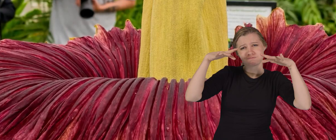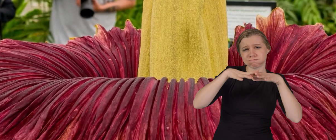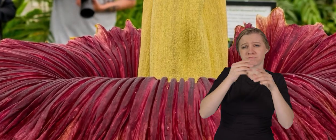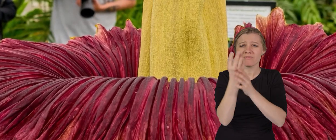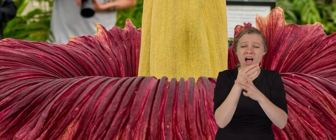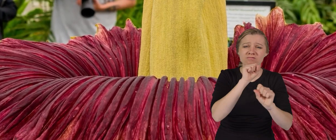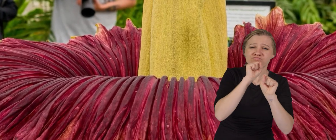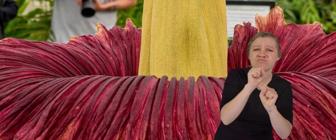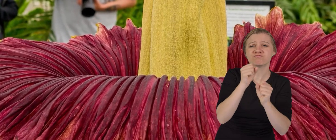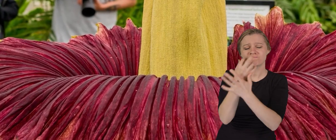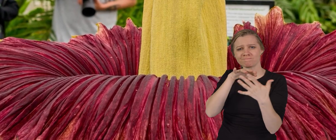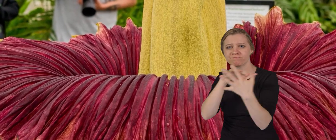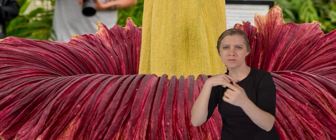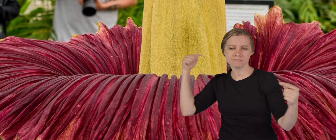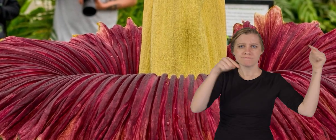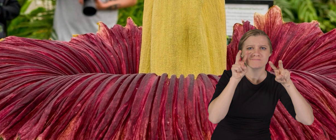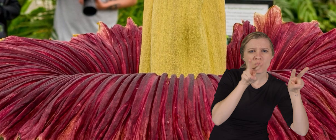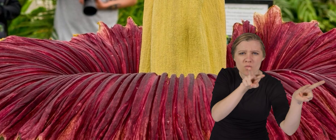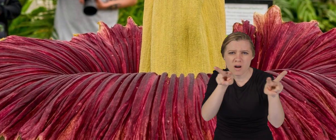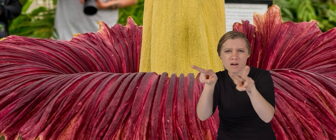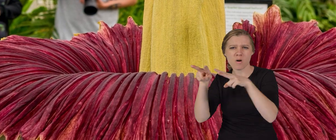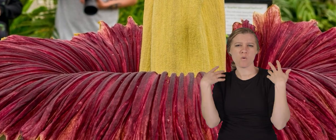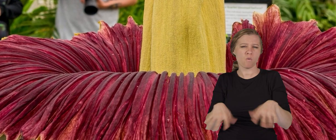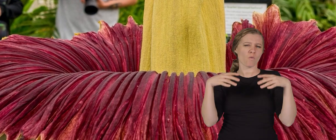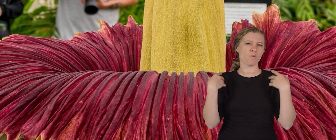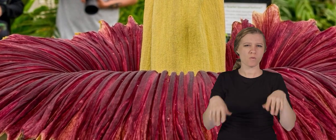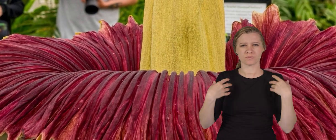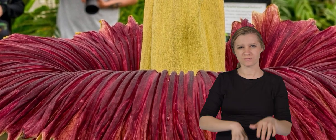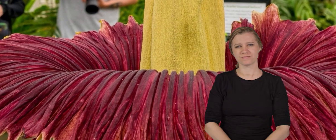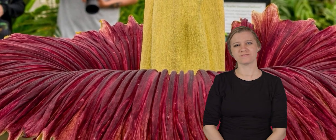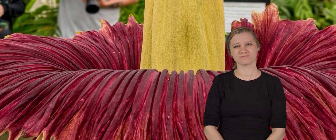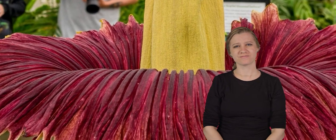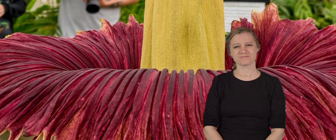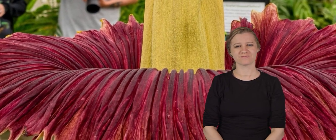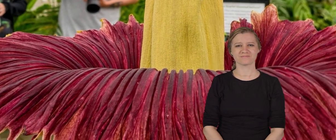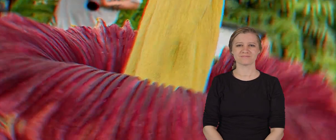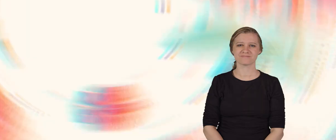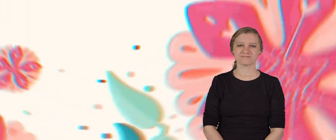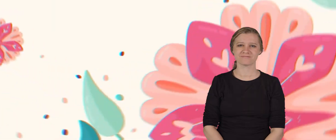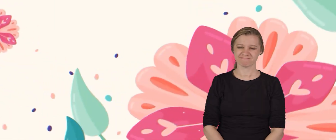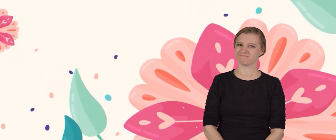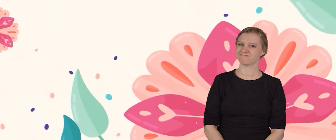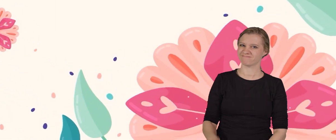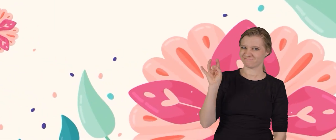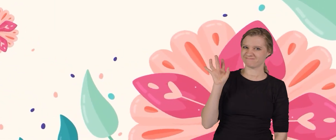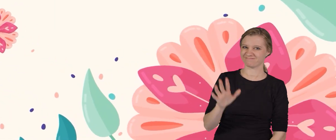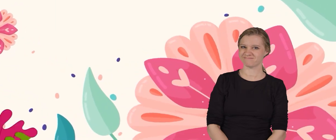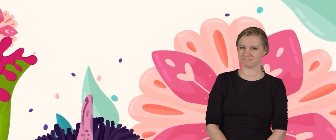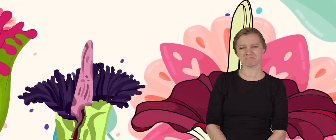Which is why botanists and other plant enthusiasts come from far and wide to see it. Huh.